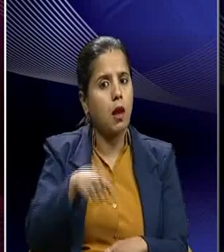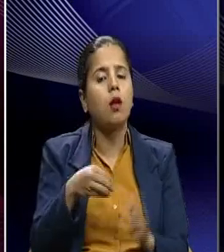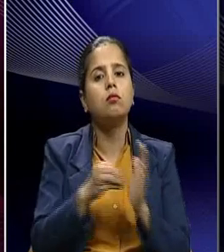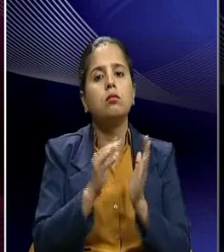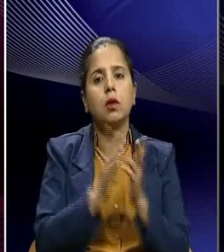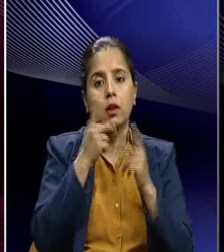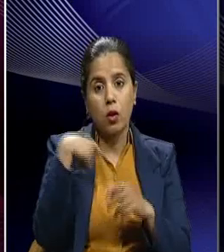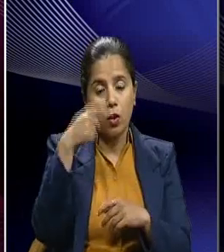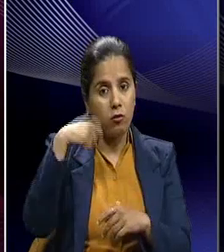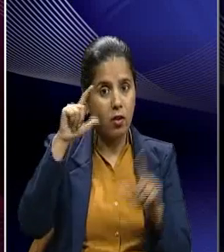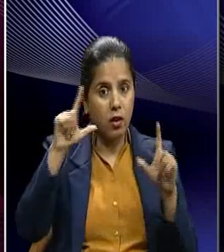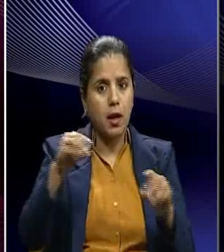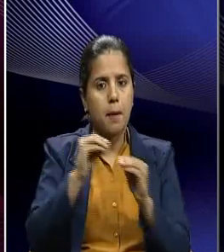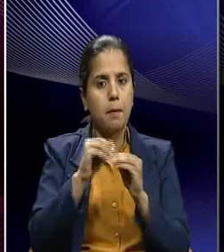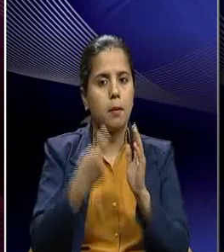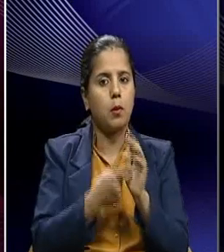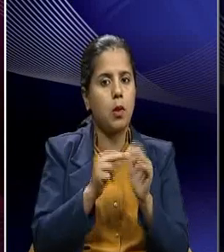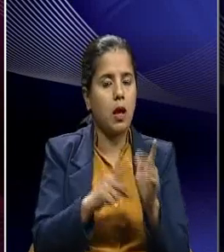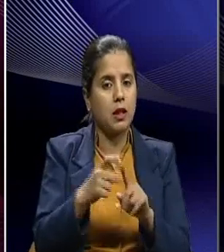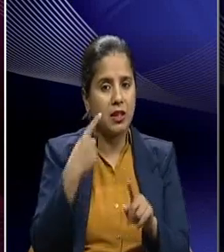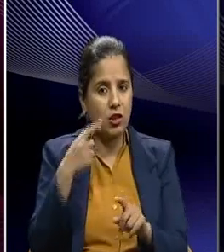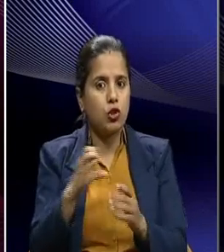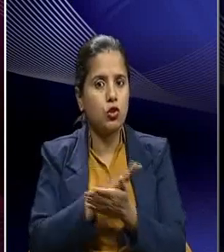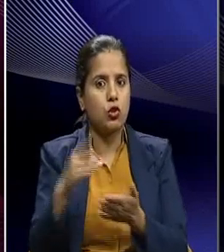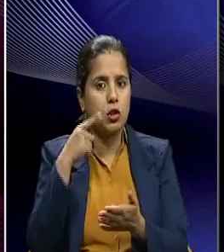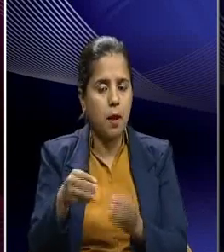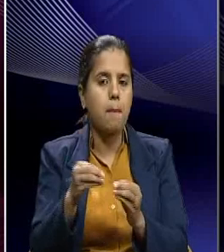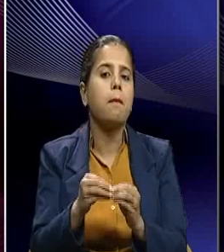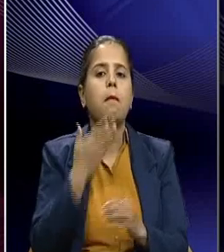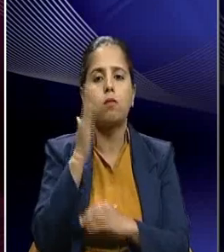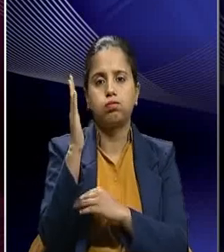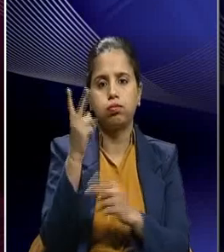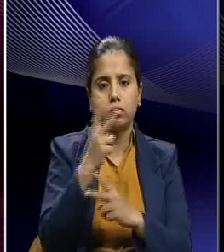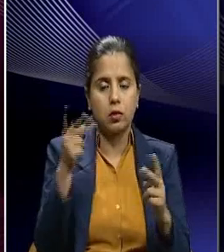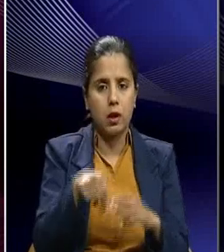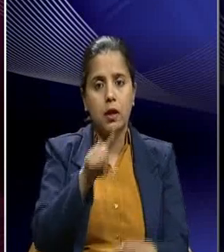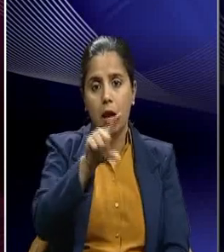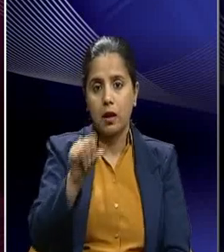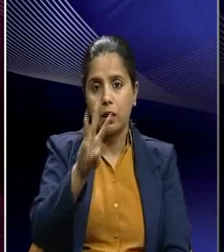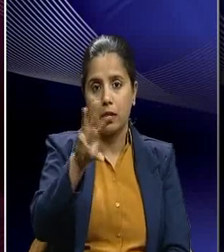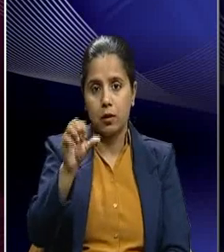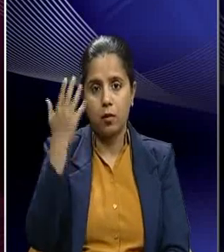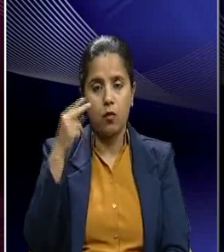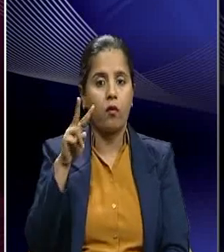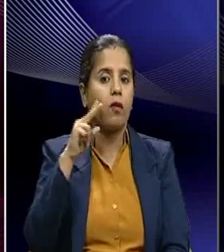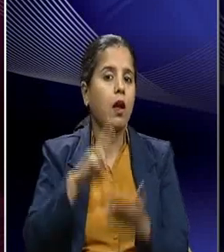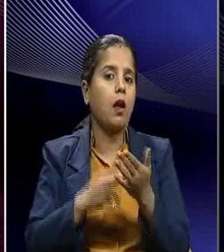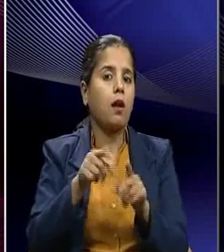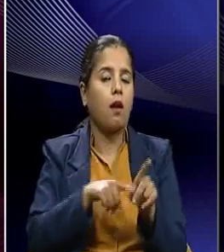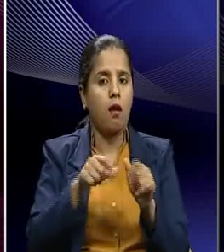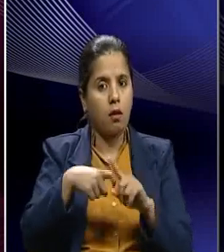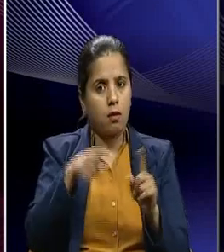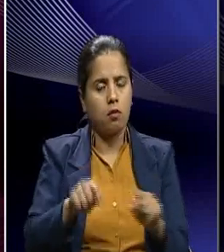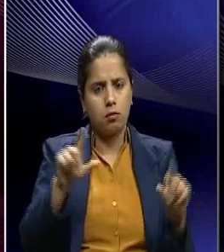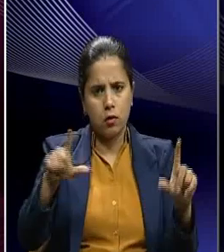the makers of film called Brandichi Bottley or Brandichi Bottle which was made in 1939 by Master Vinayak. And how he